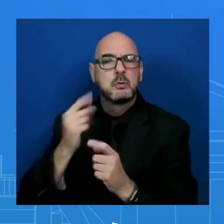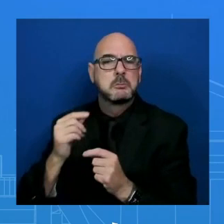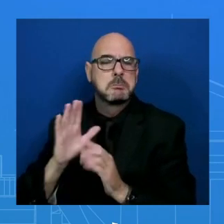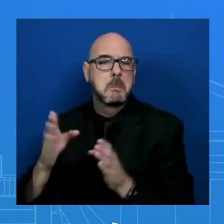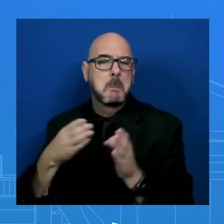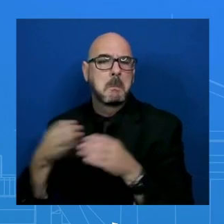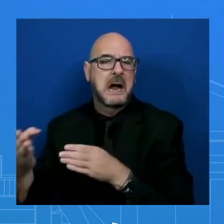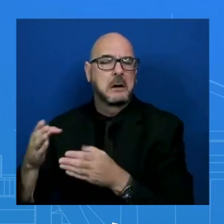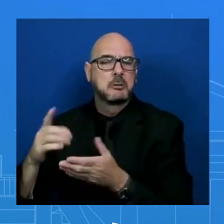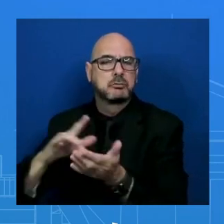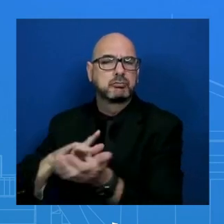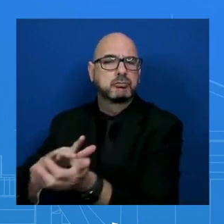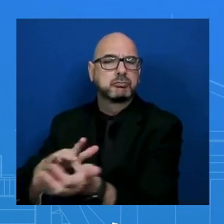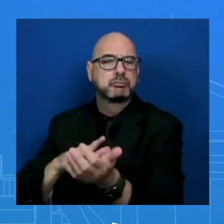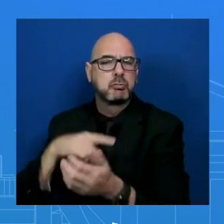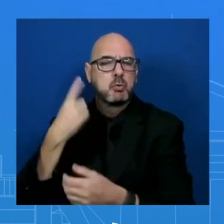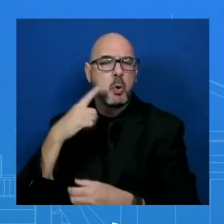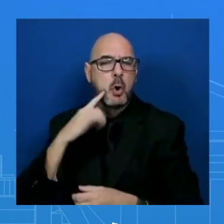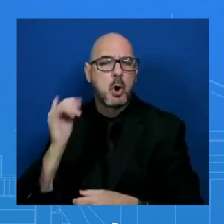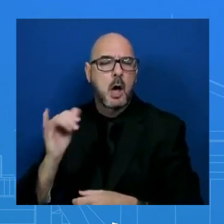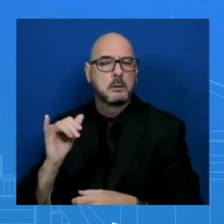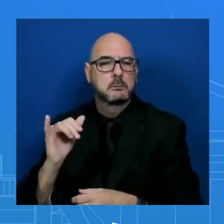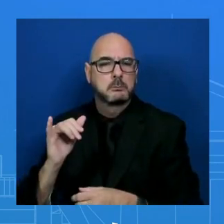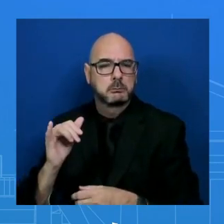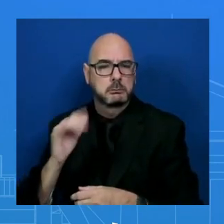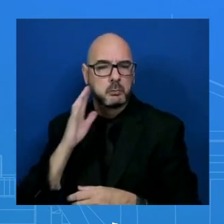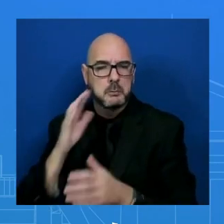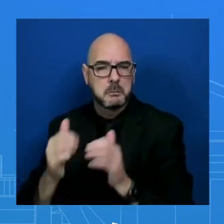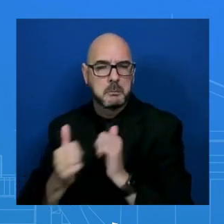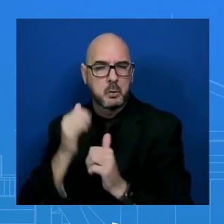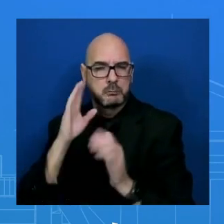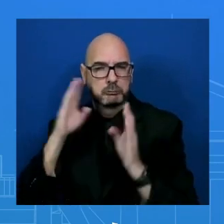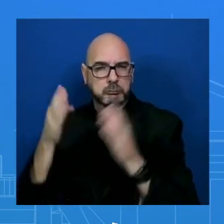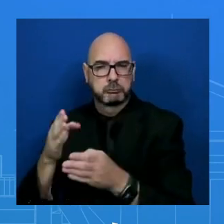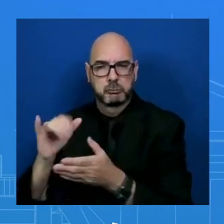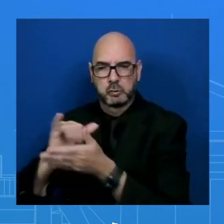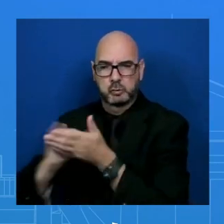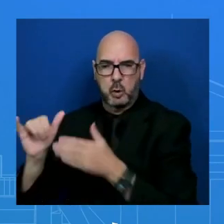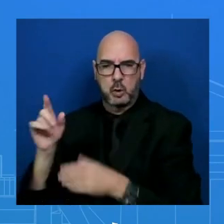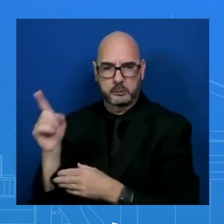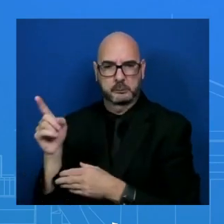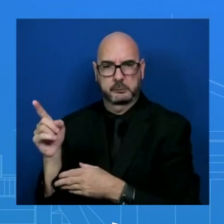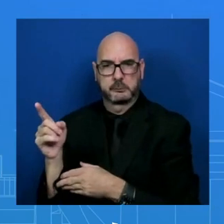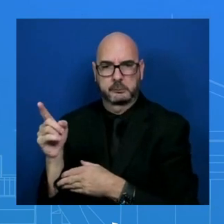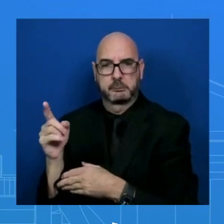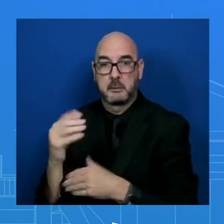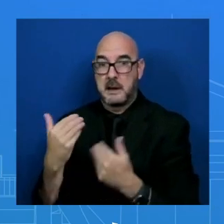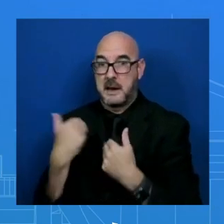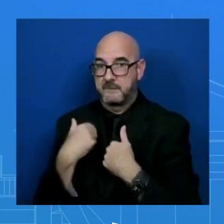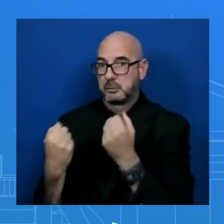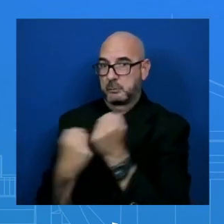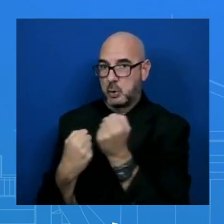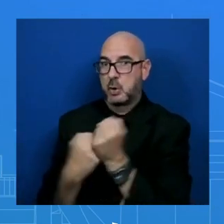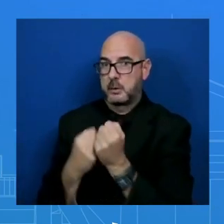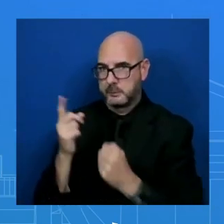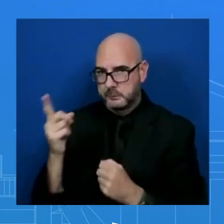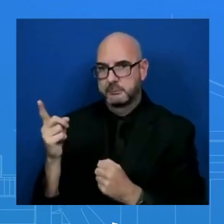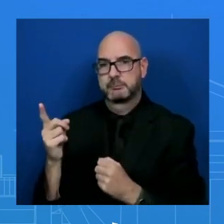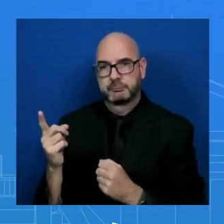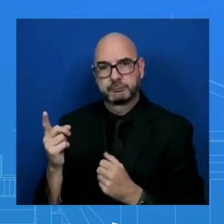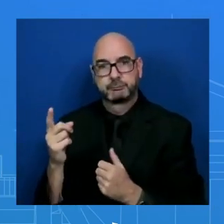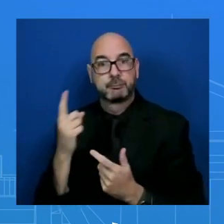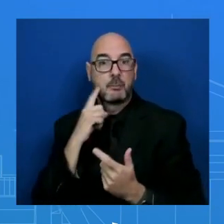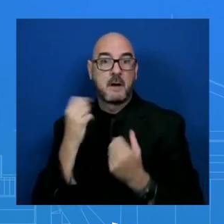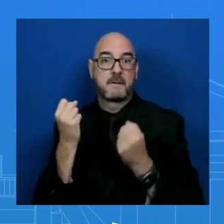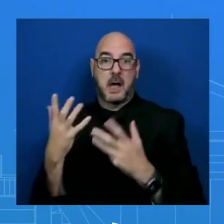it is certainly our priority to get the necessary backing that we feel we need to build for a multinational force and to get the